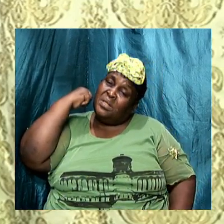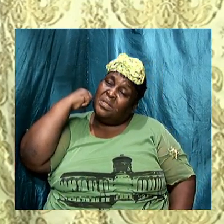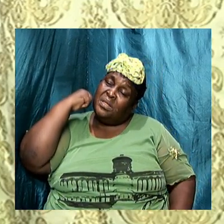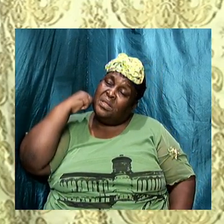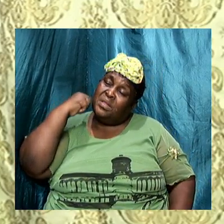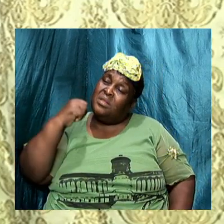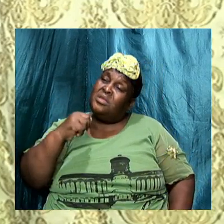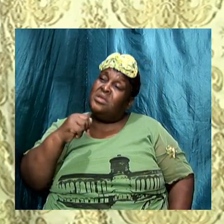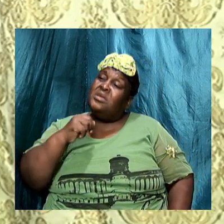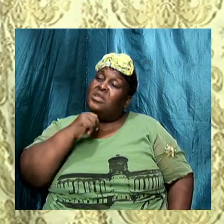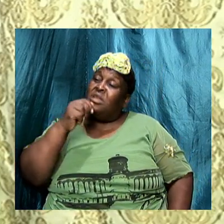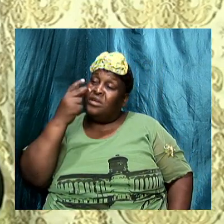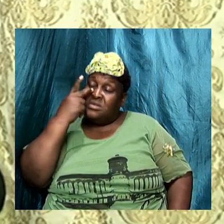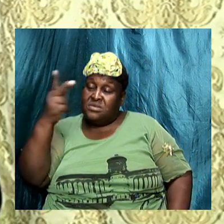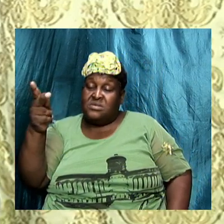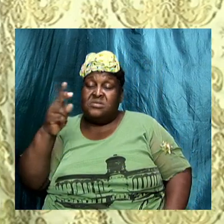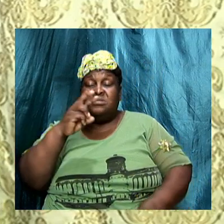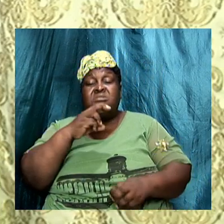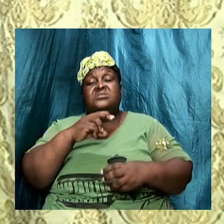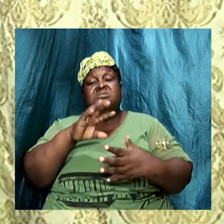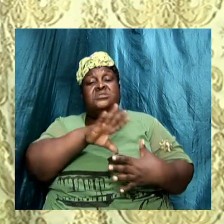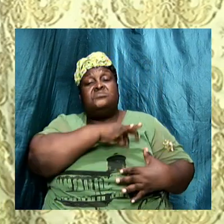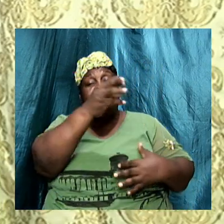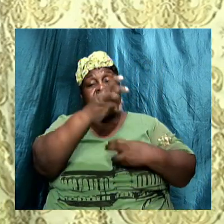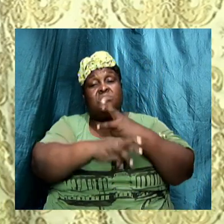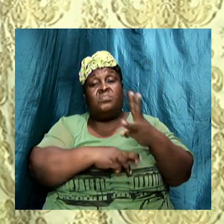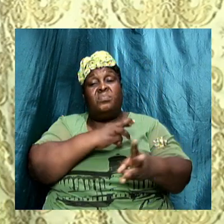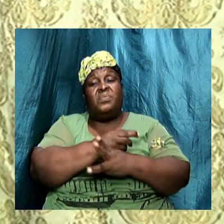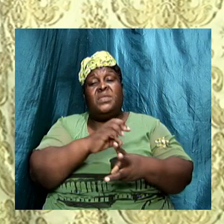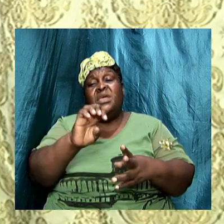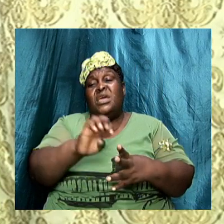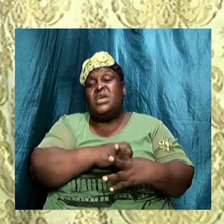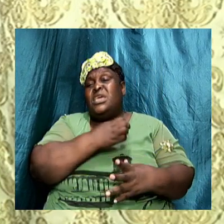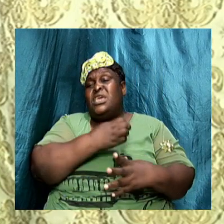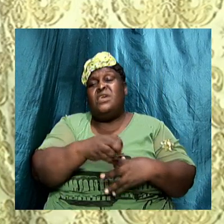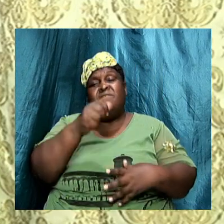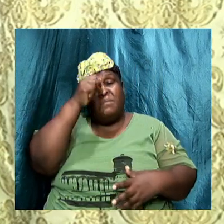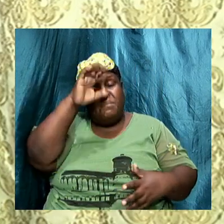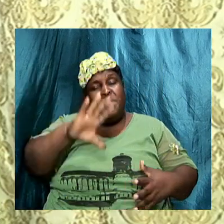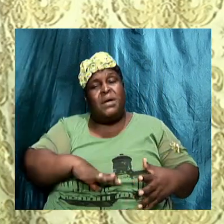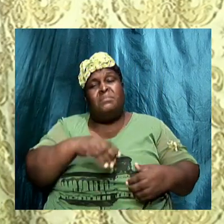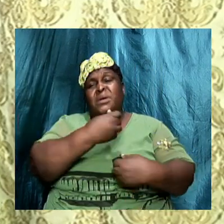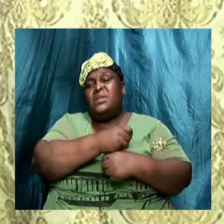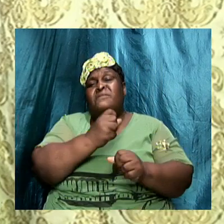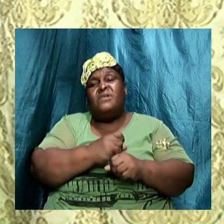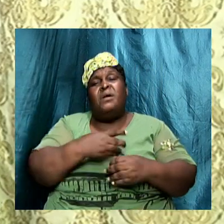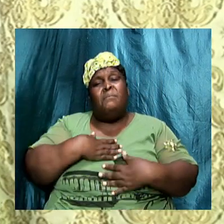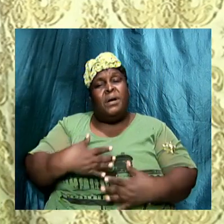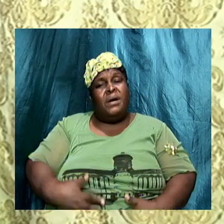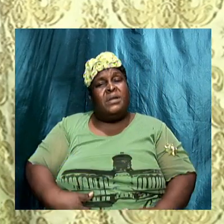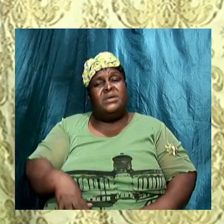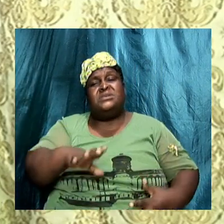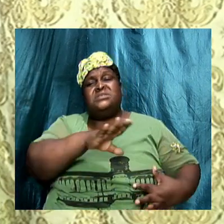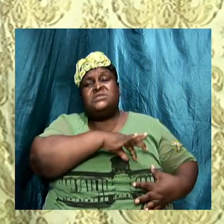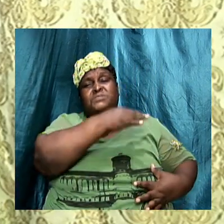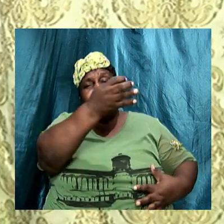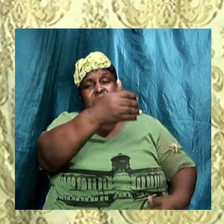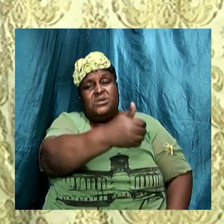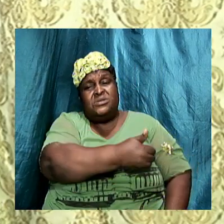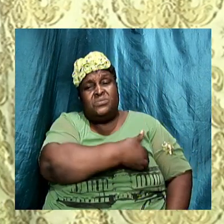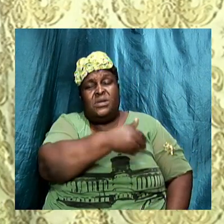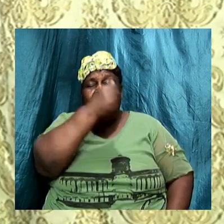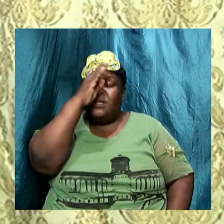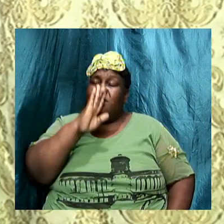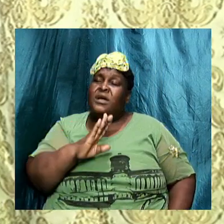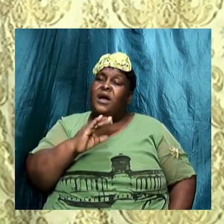but look here even man is made of body spirit and soul and God is a spirit so if